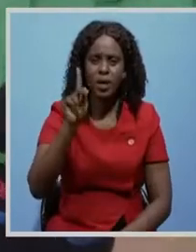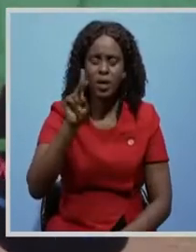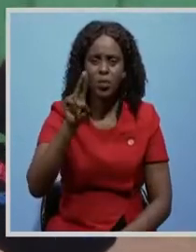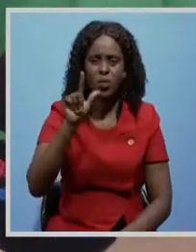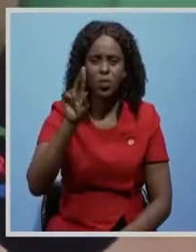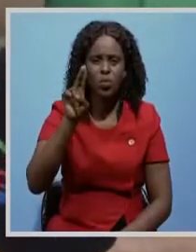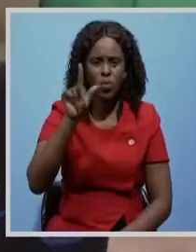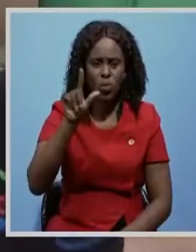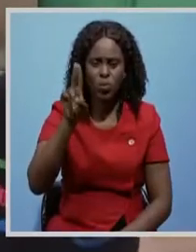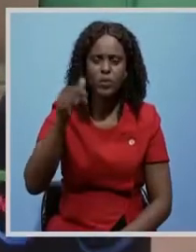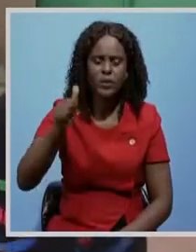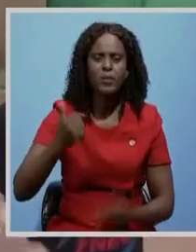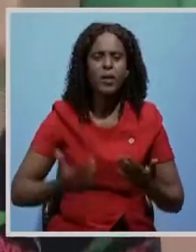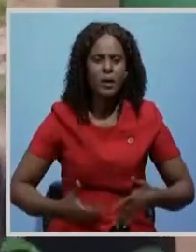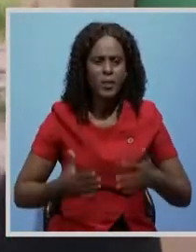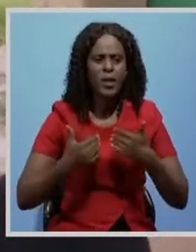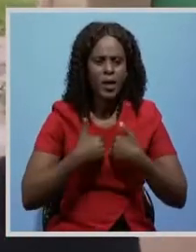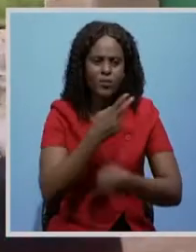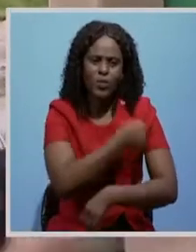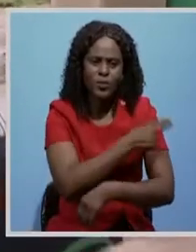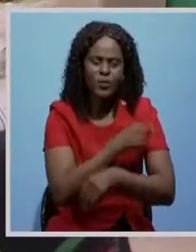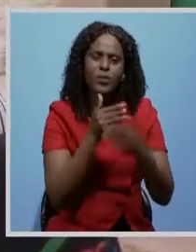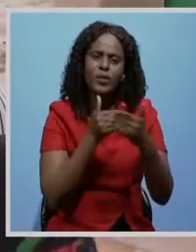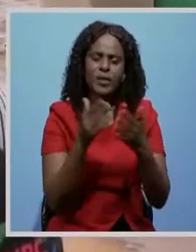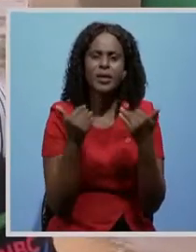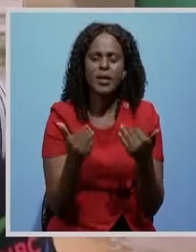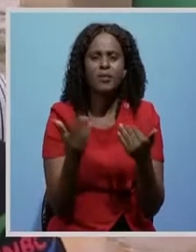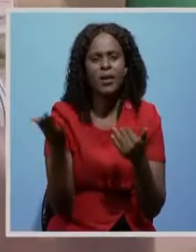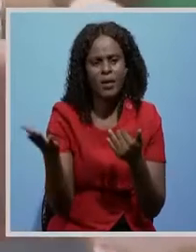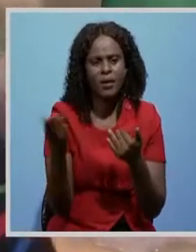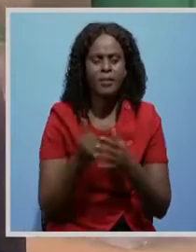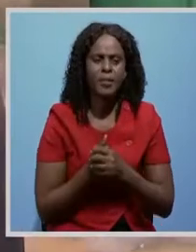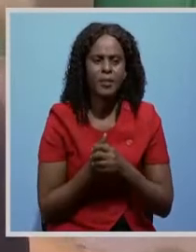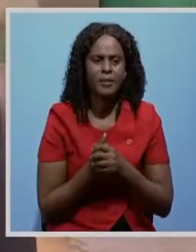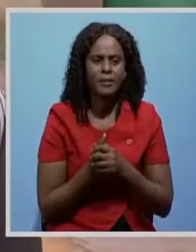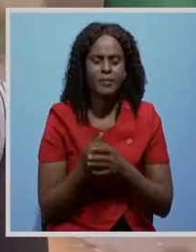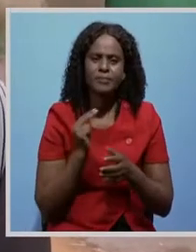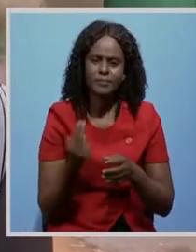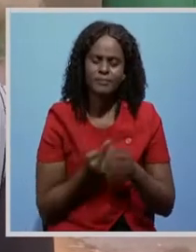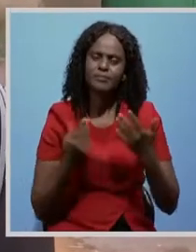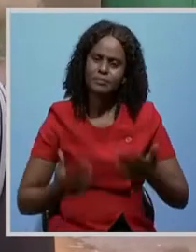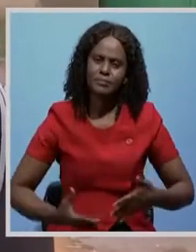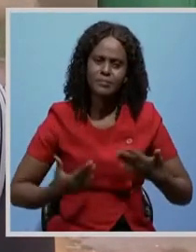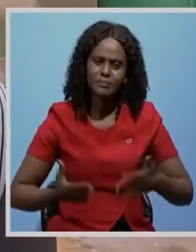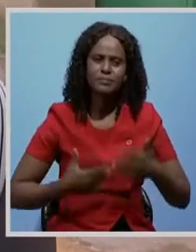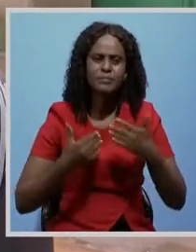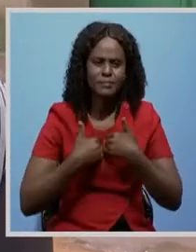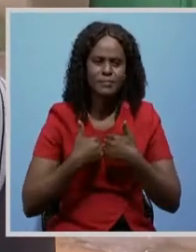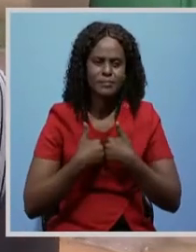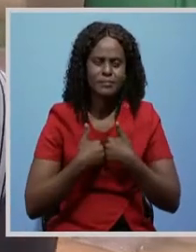long distances to access health services with the new facility in place. We are very grateful to